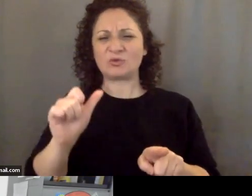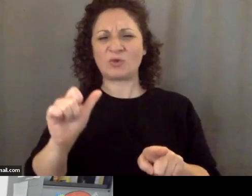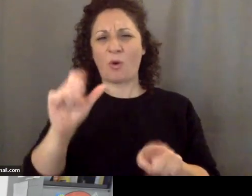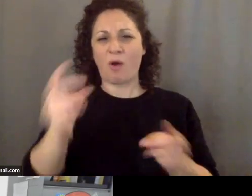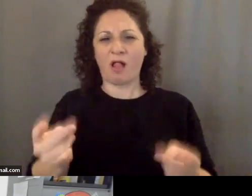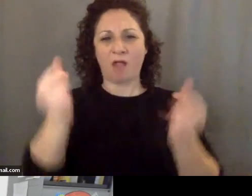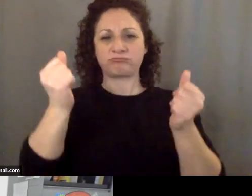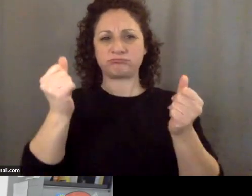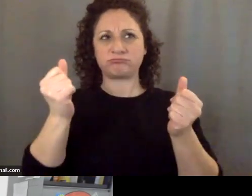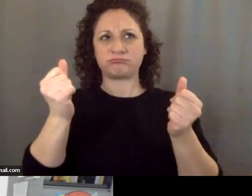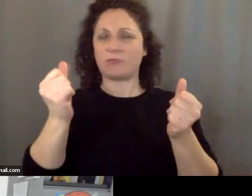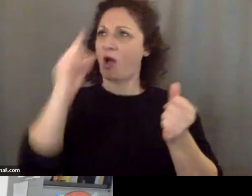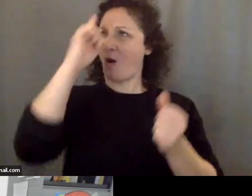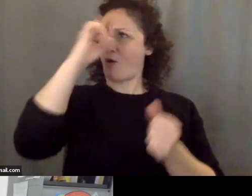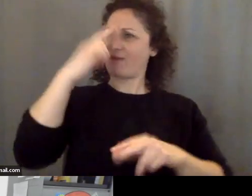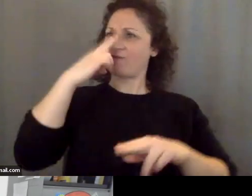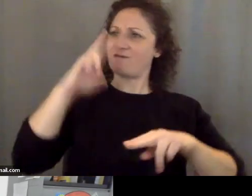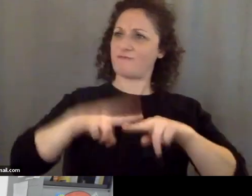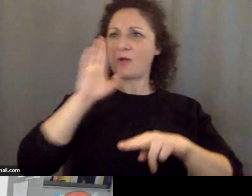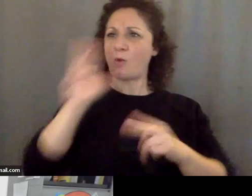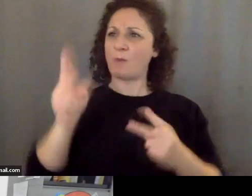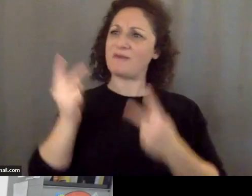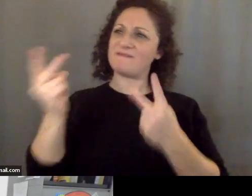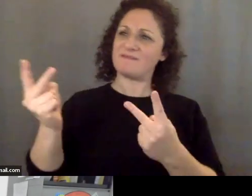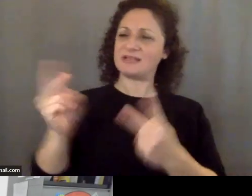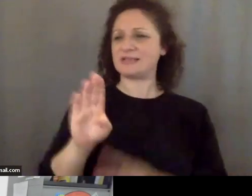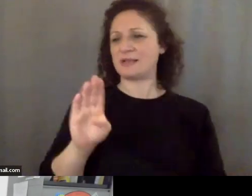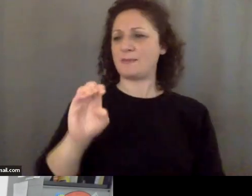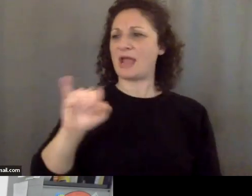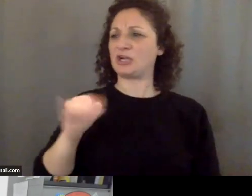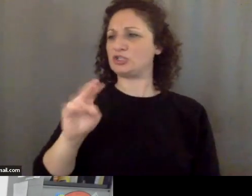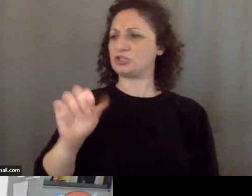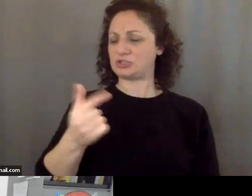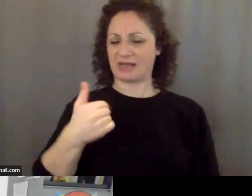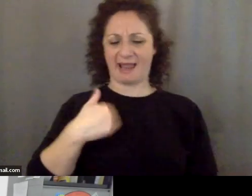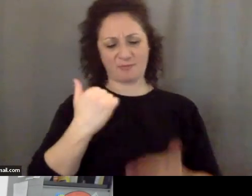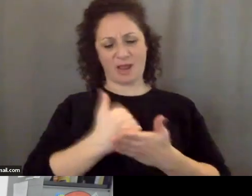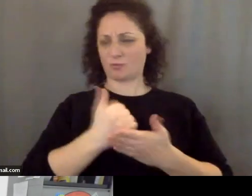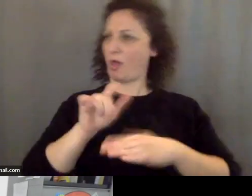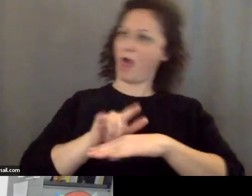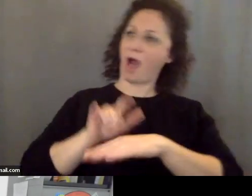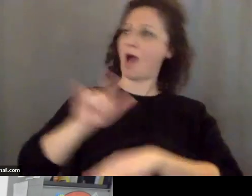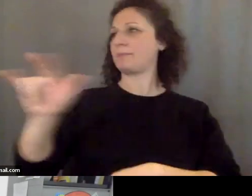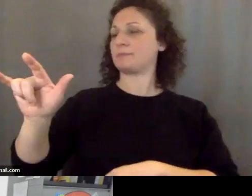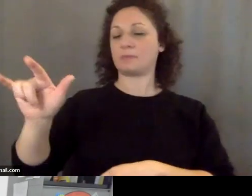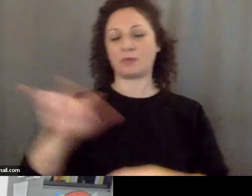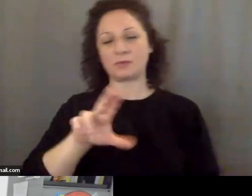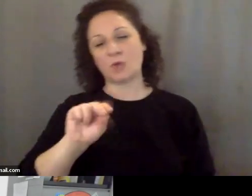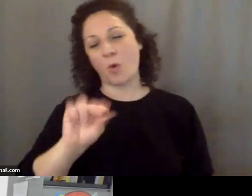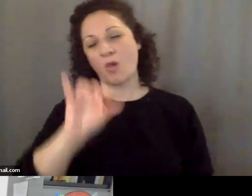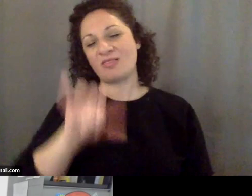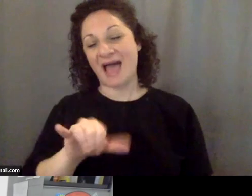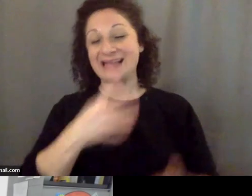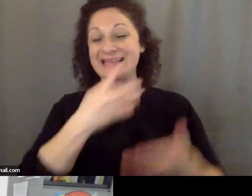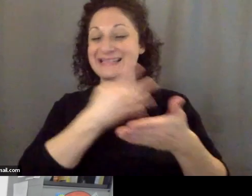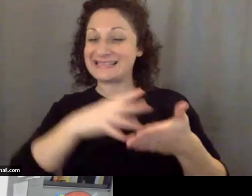would be fun to visit Beijing. I've got a passport. Off I go. These things are heavily scheduled and stilted. there would have been